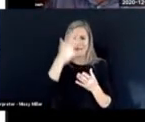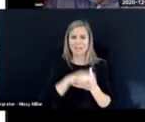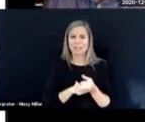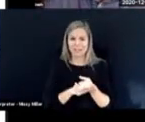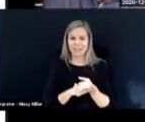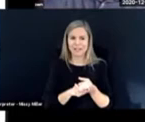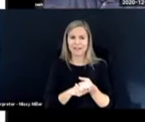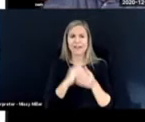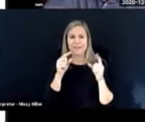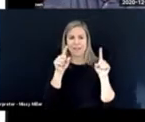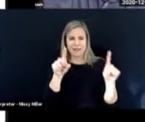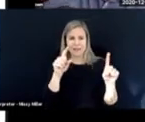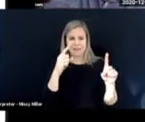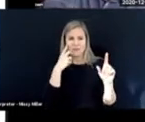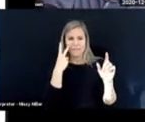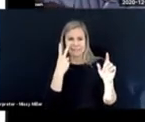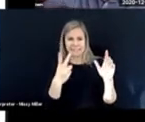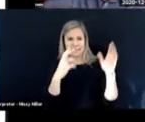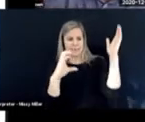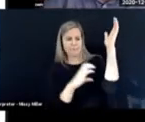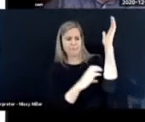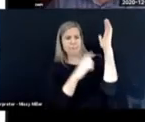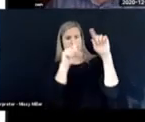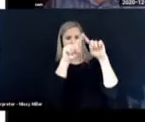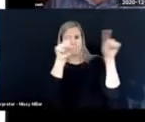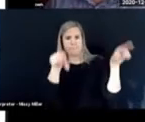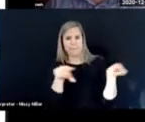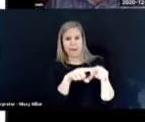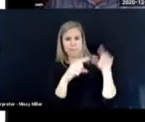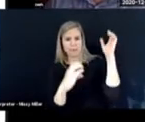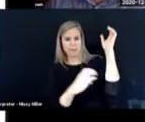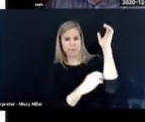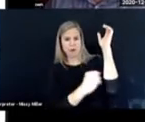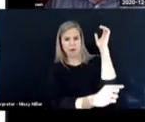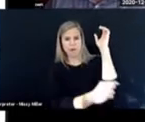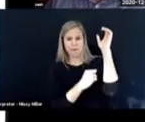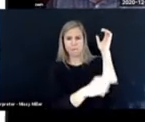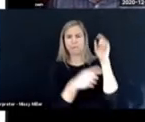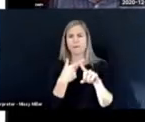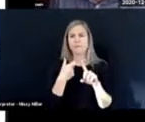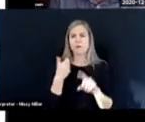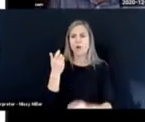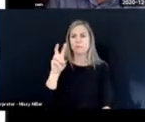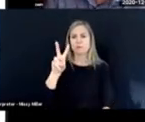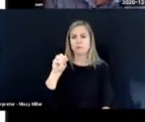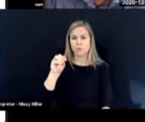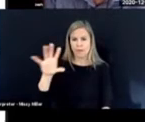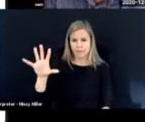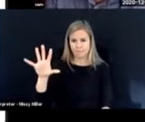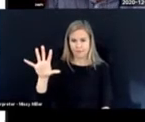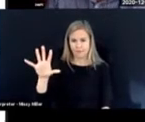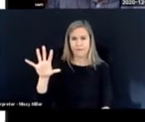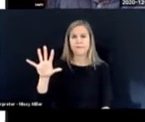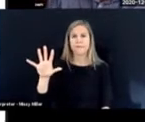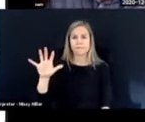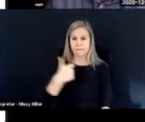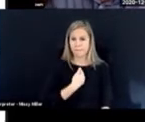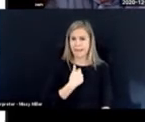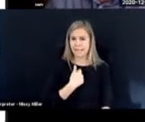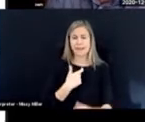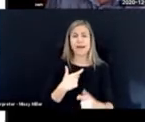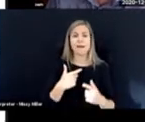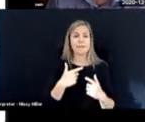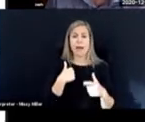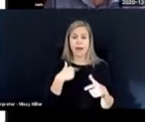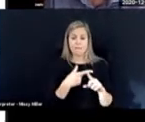And then at the bottom, I made a screenshot of an article from 2005 where I and